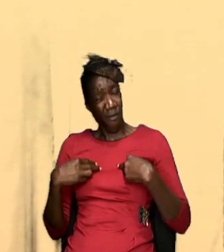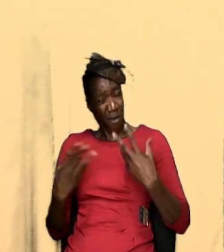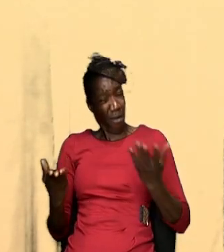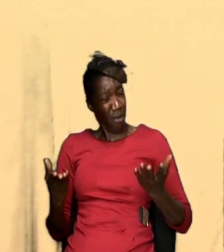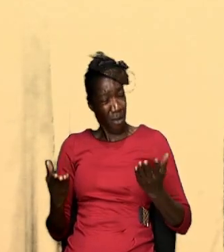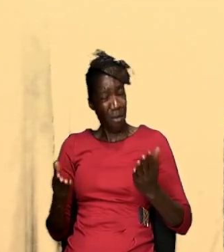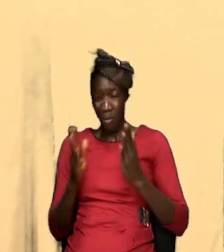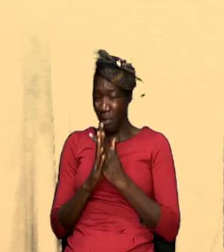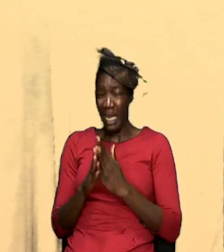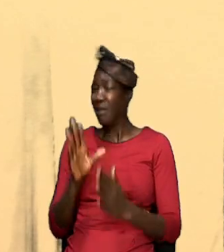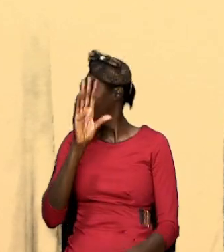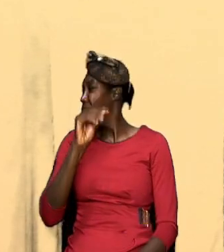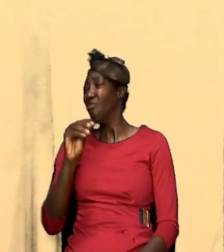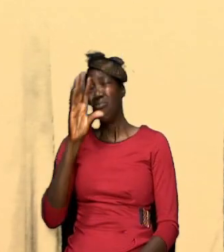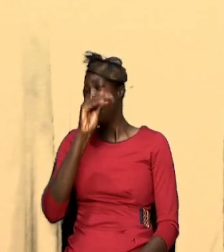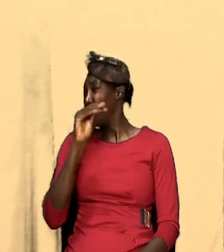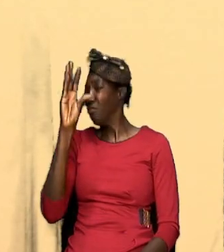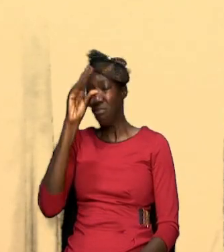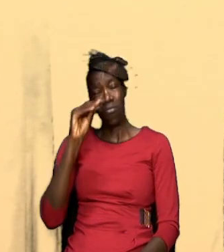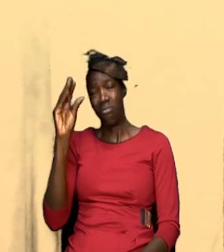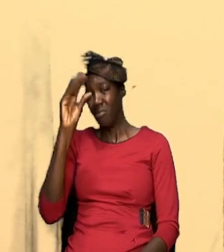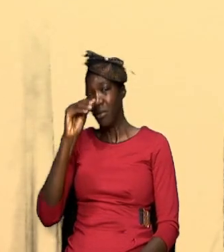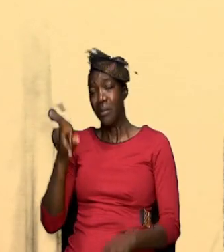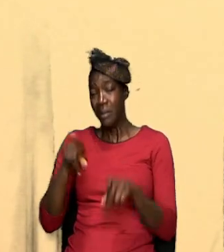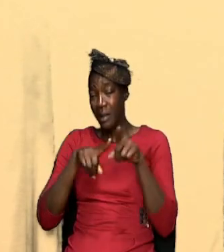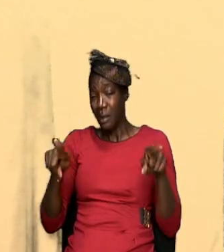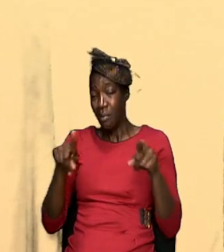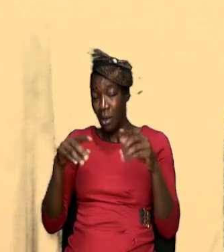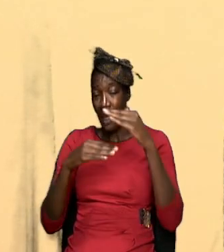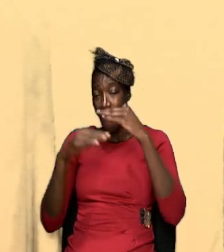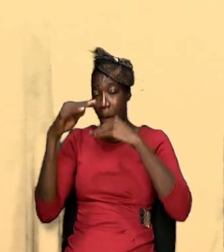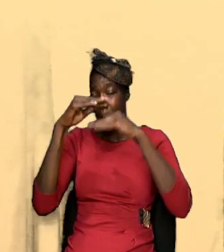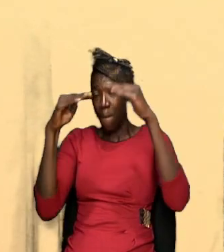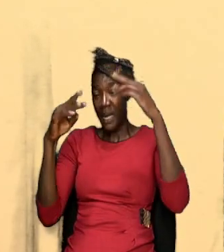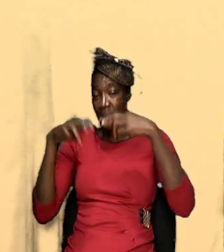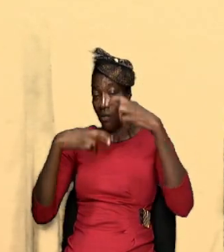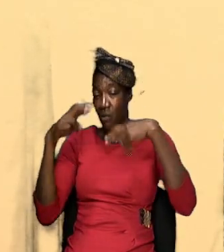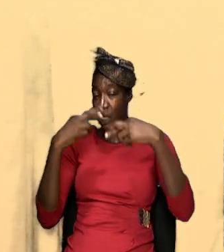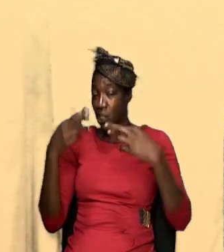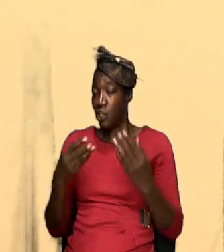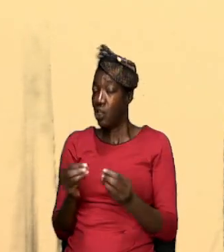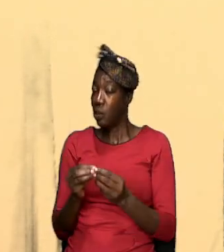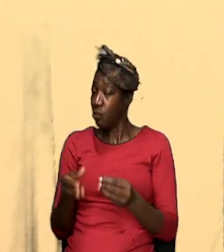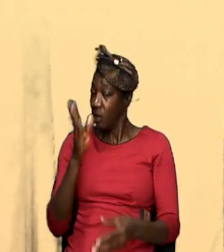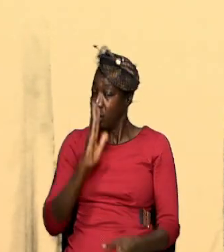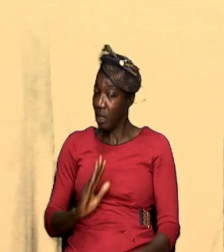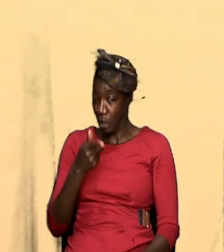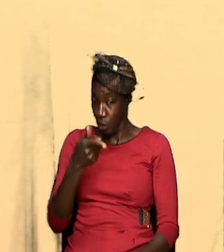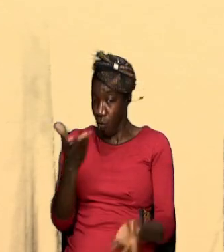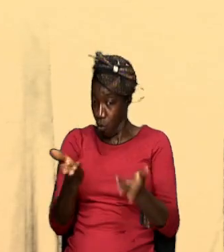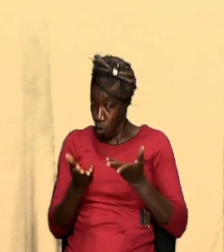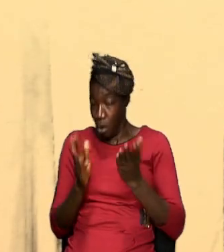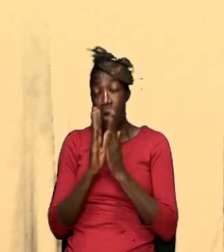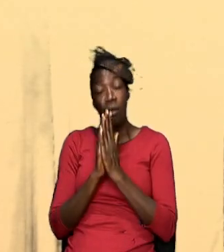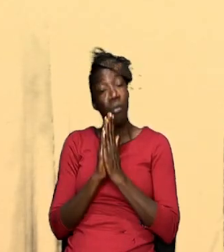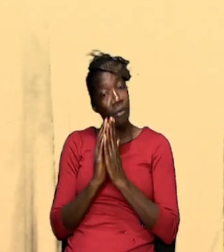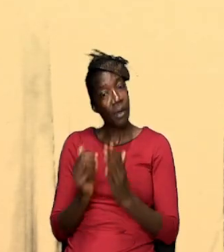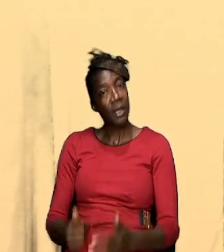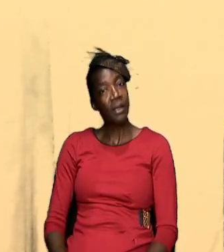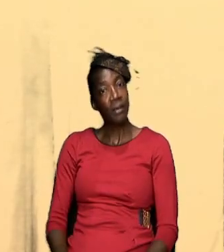regimental approach but in building a relationship with God you will want to pray